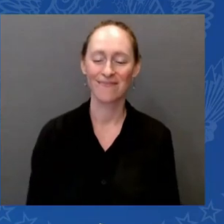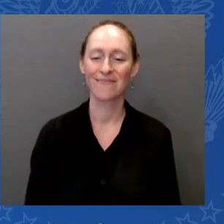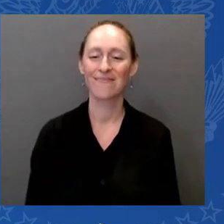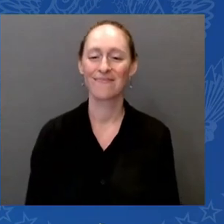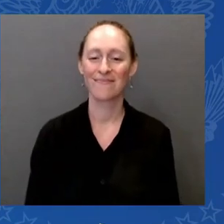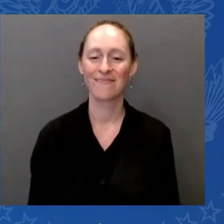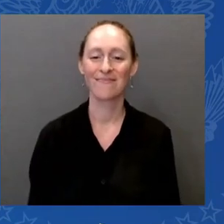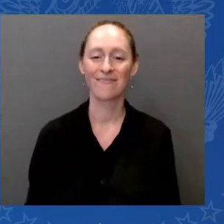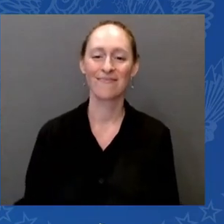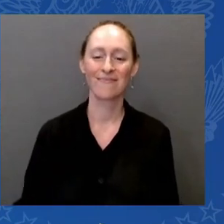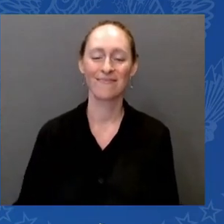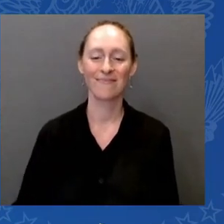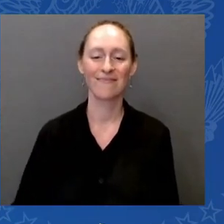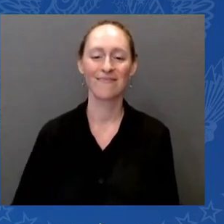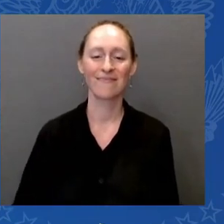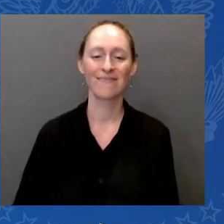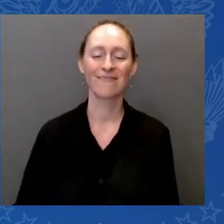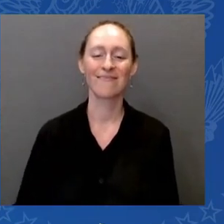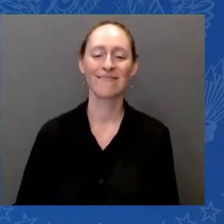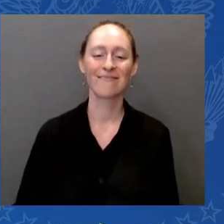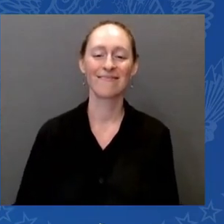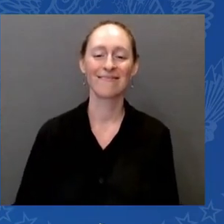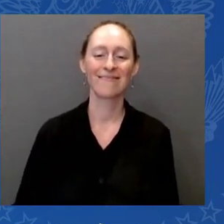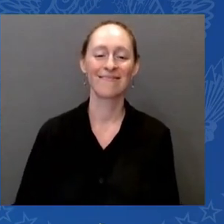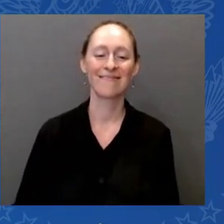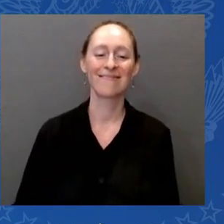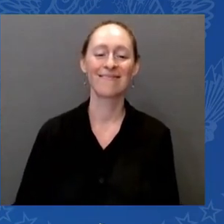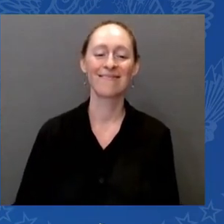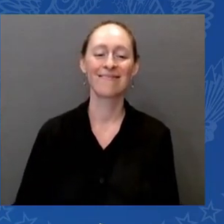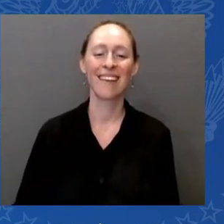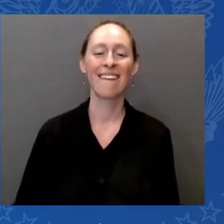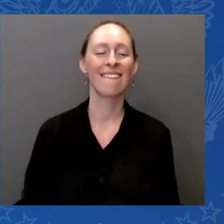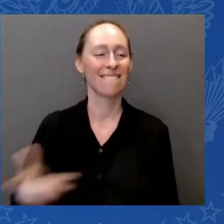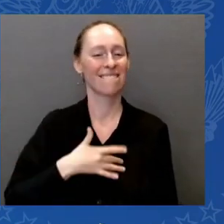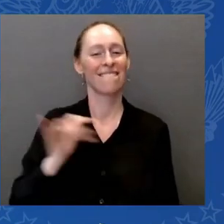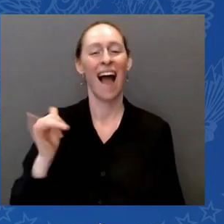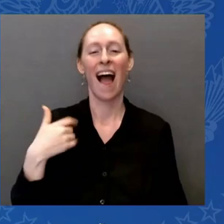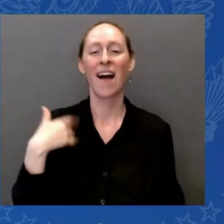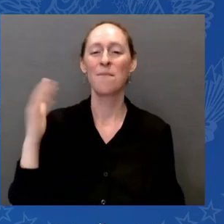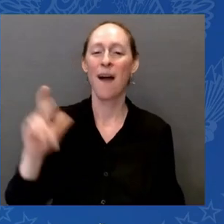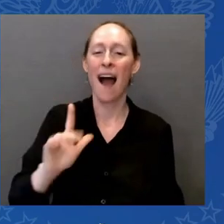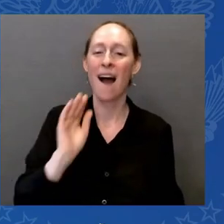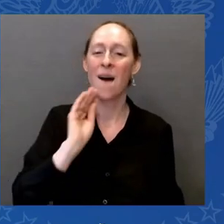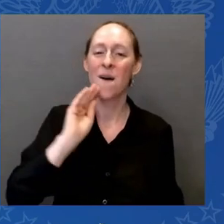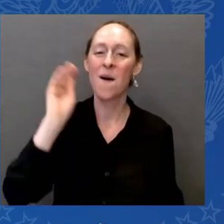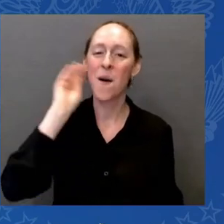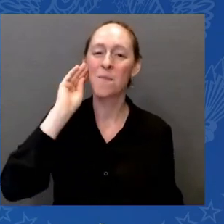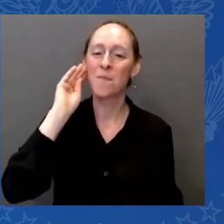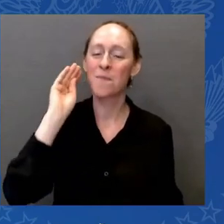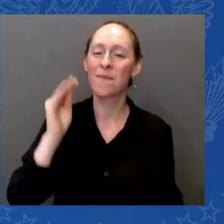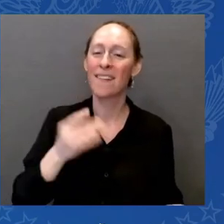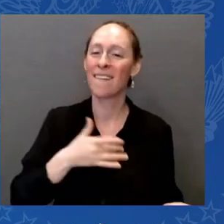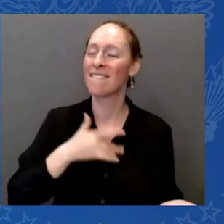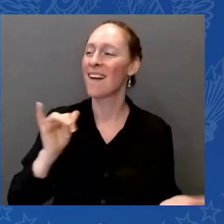coming home, man. Coming home. Molly and her brother. She's going to be free. Thank you. Thank Thank you.